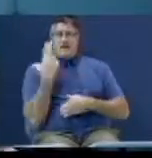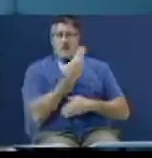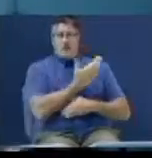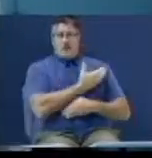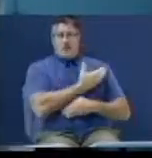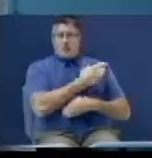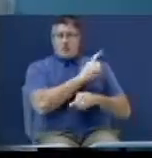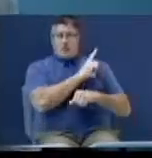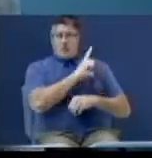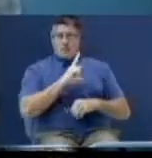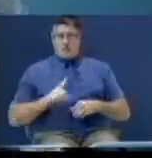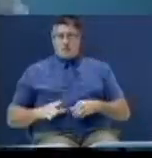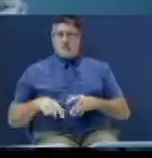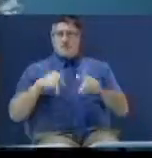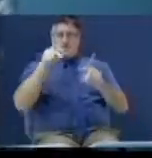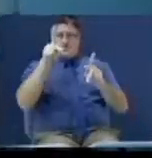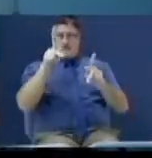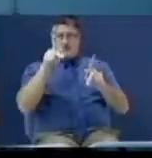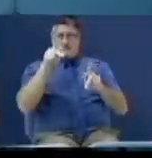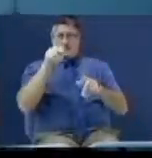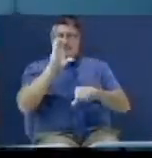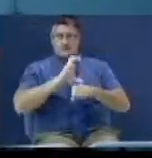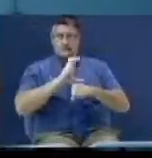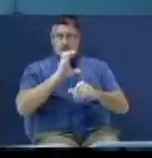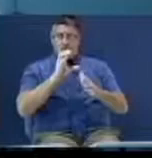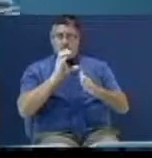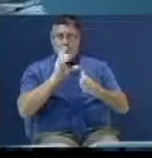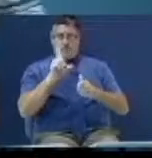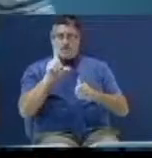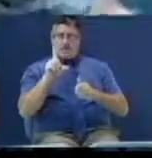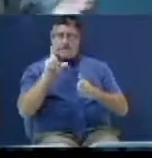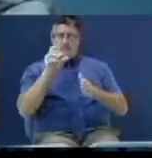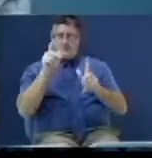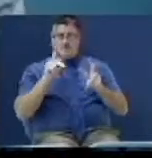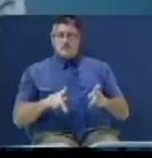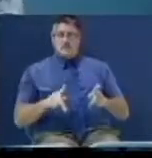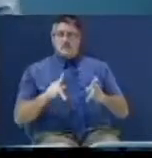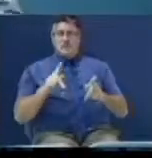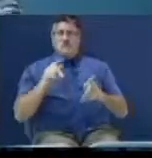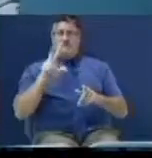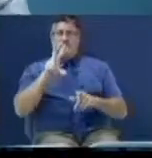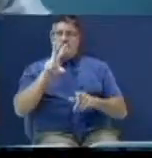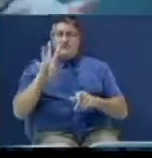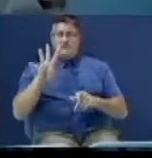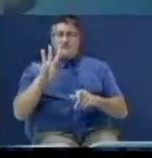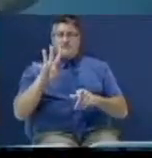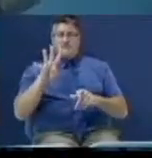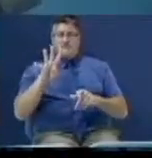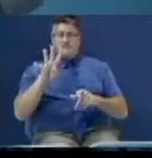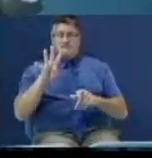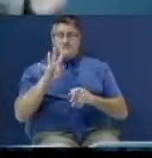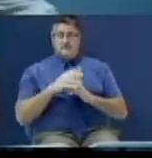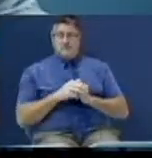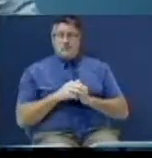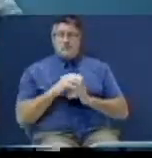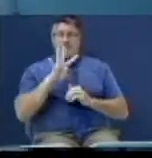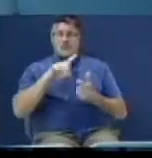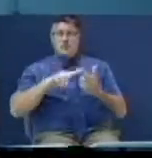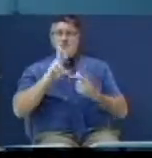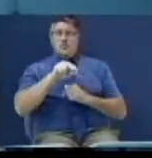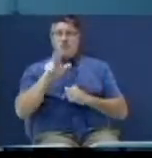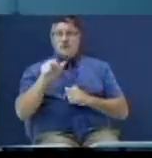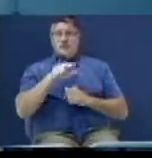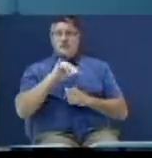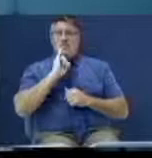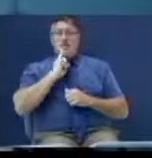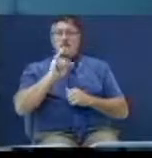Chapter one, the person of our Lord. Chapter two and three, the church, the possessions of our Lord. Chapter four through 22,